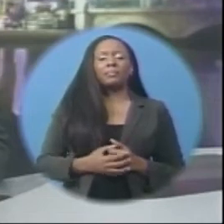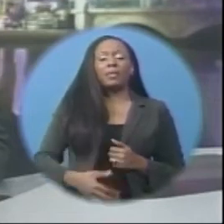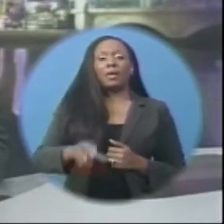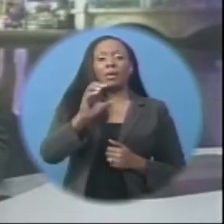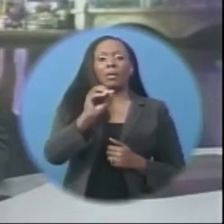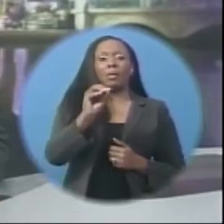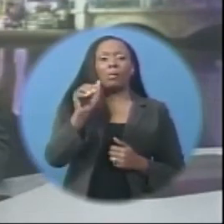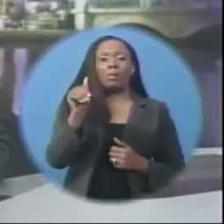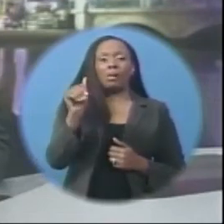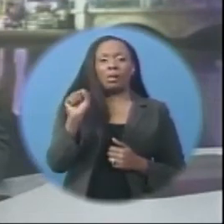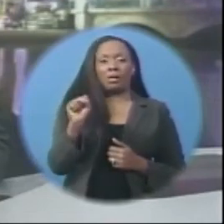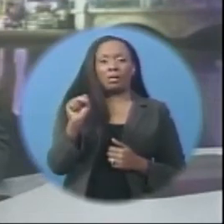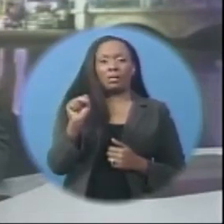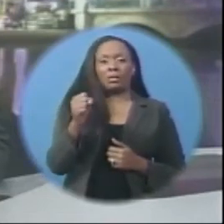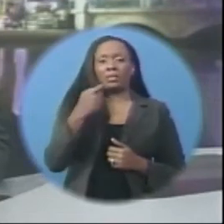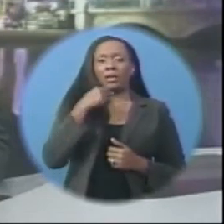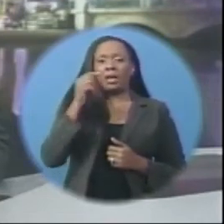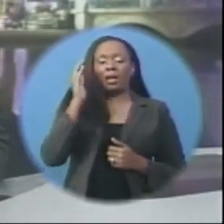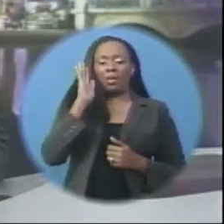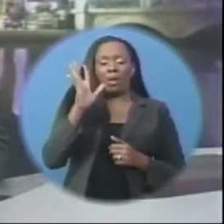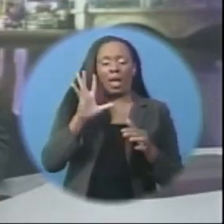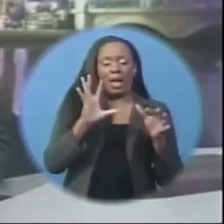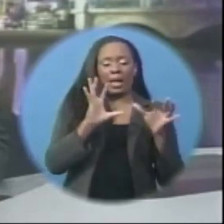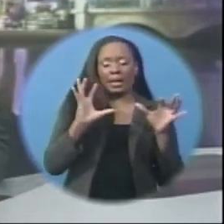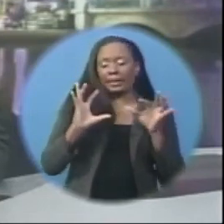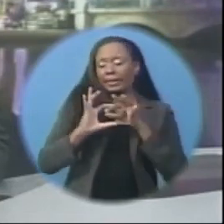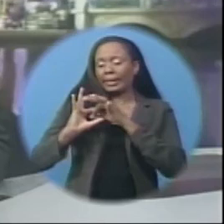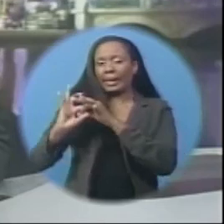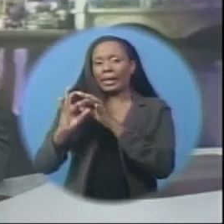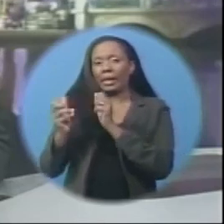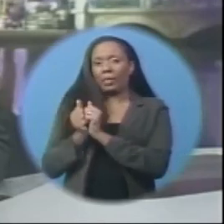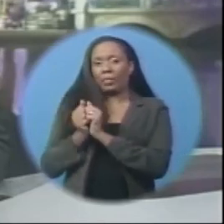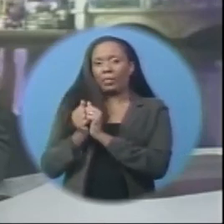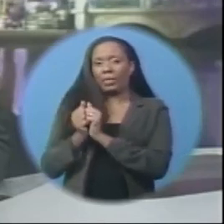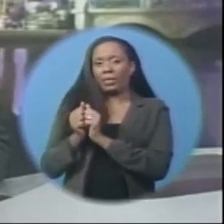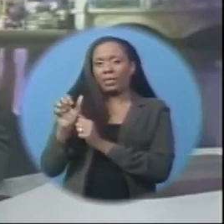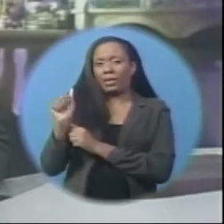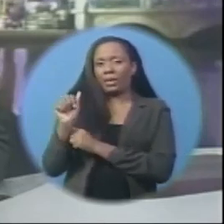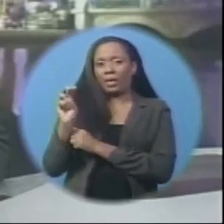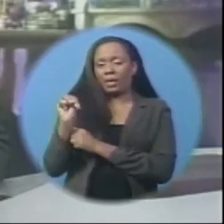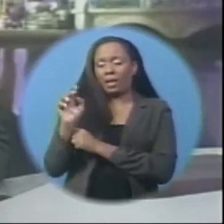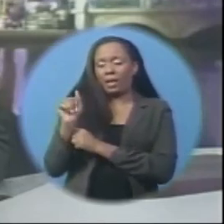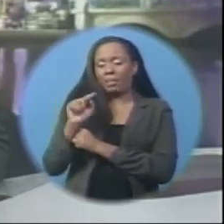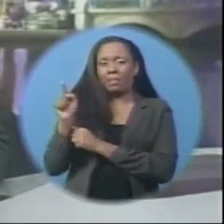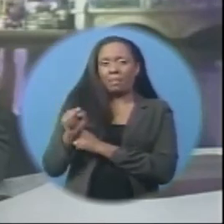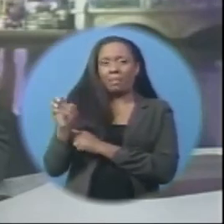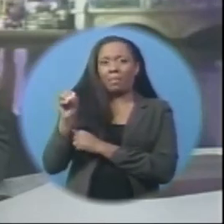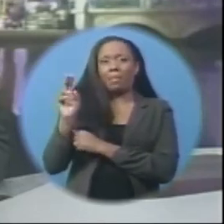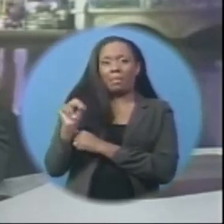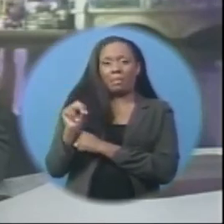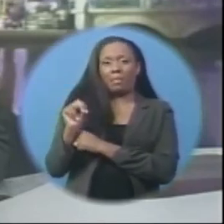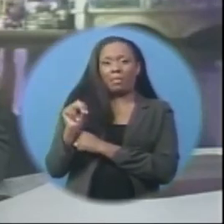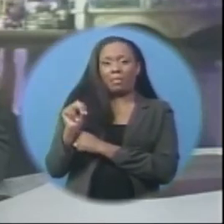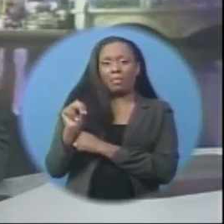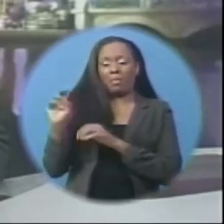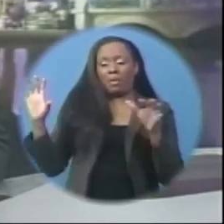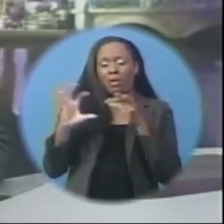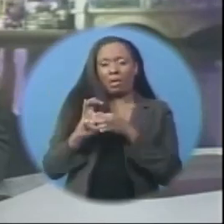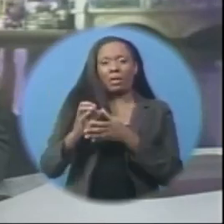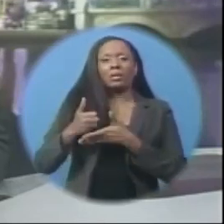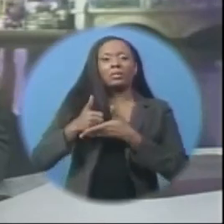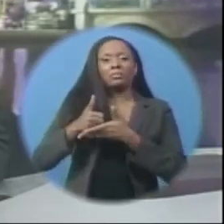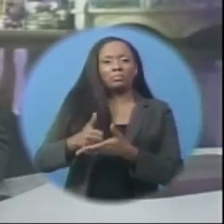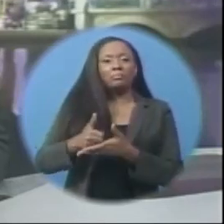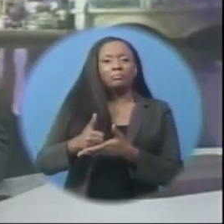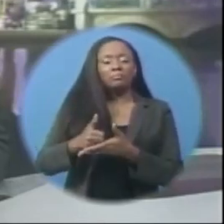OAS says it will collaborate with Amazon Web Services A subsidiary of U.S. company Amazon to help the Caribbean strengthen its